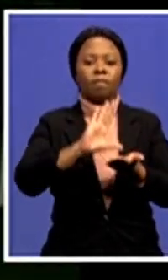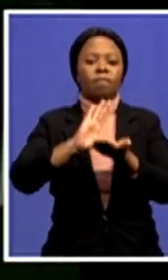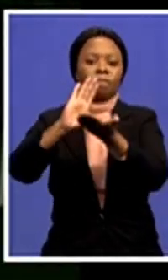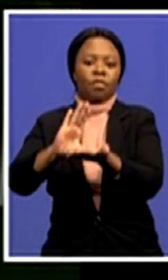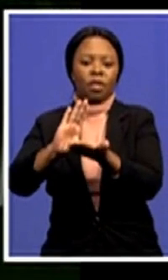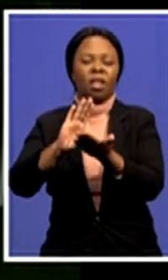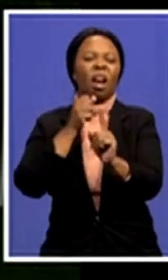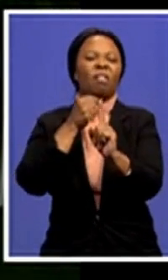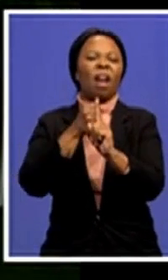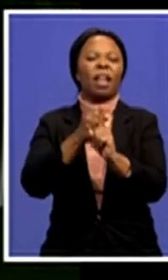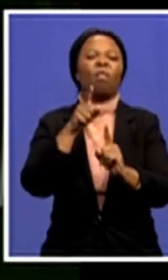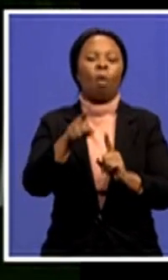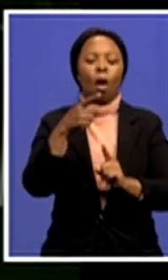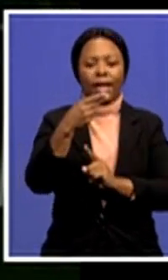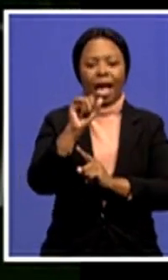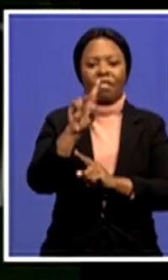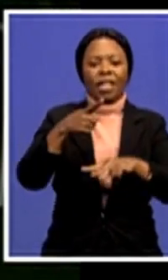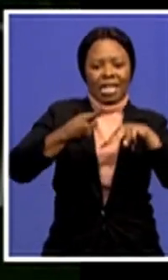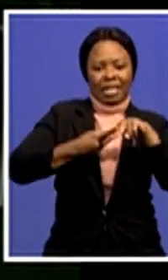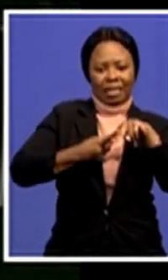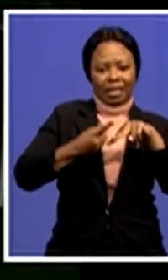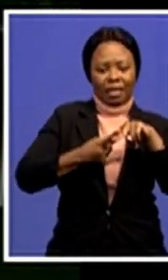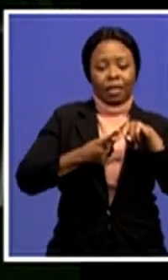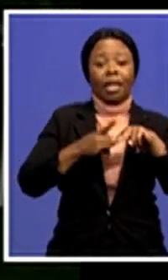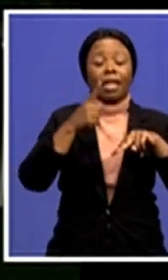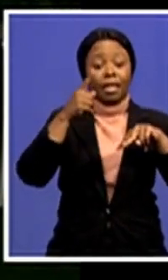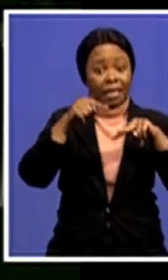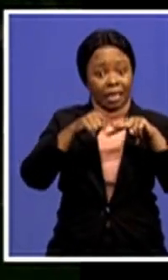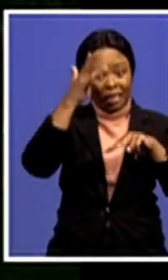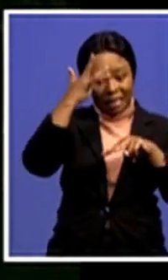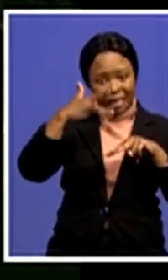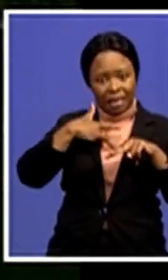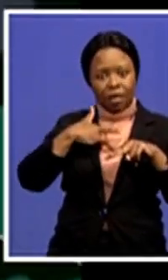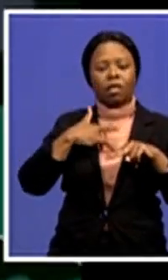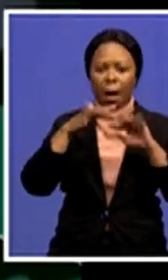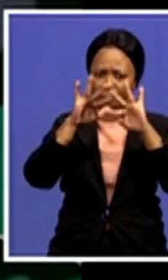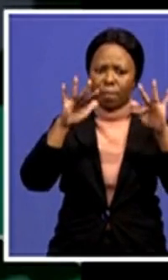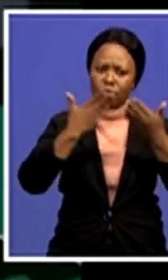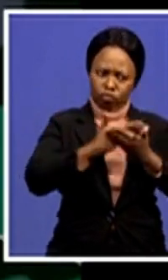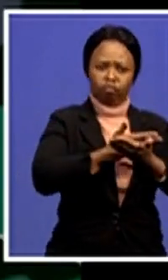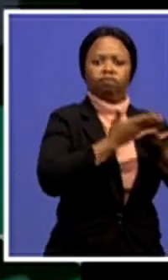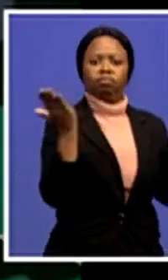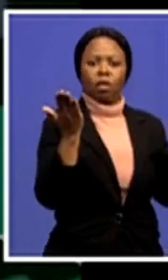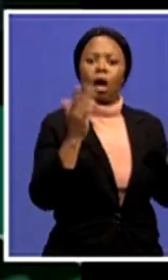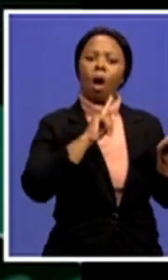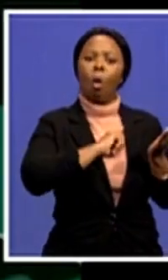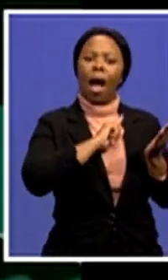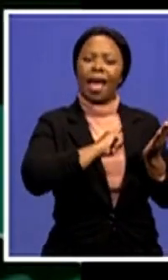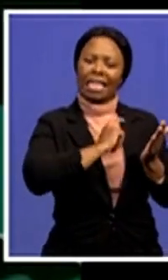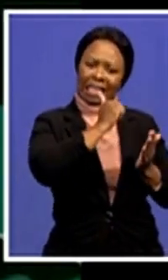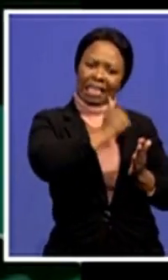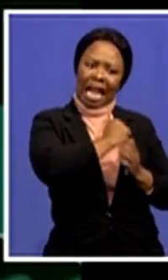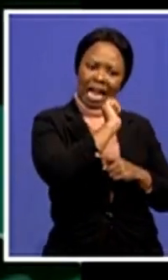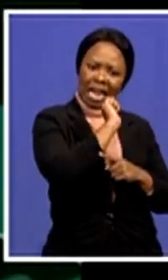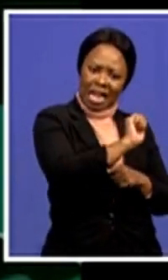A disease that he publicly announced had taken one of his sons. Sons of Africa, rise and